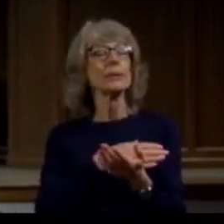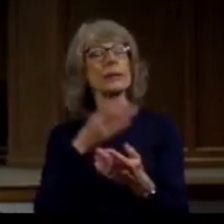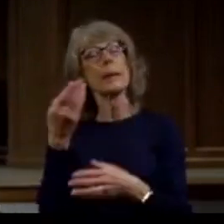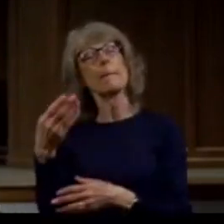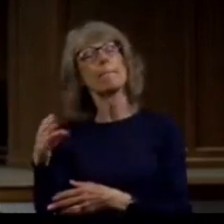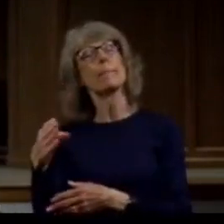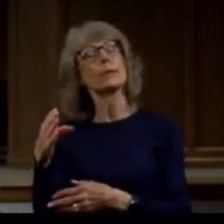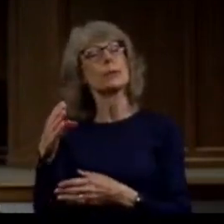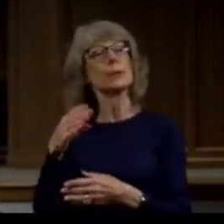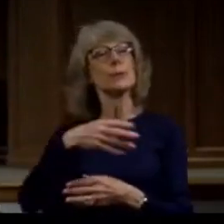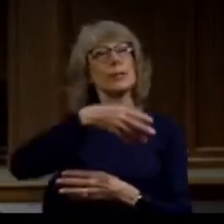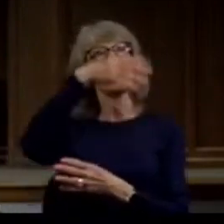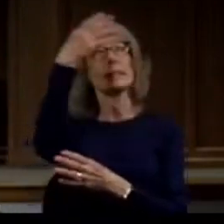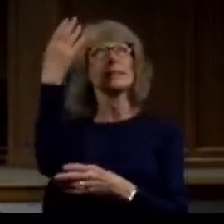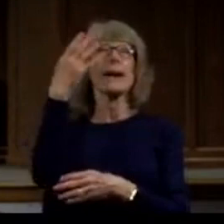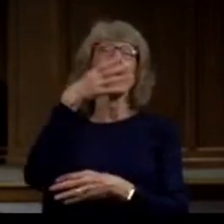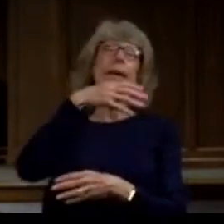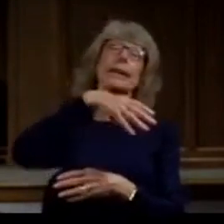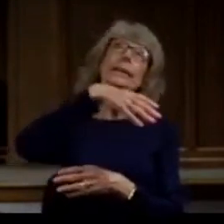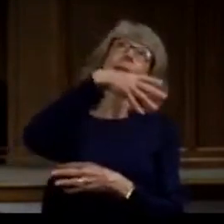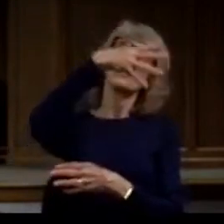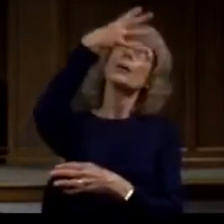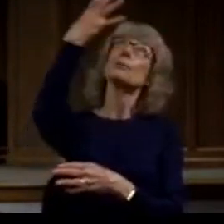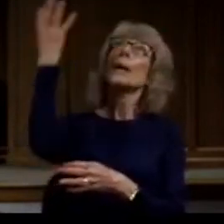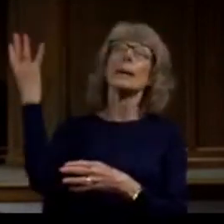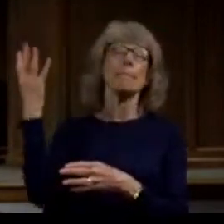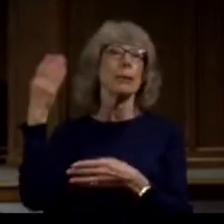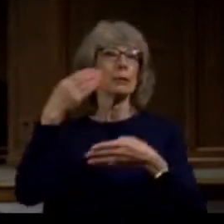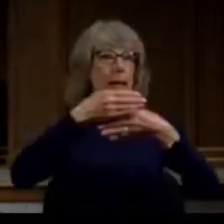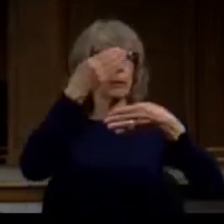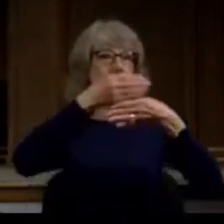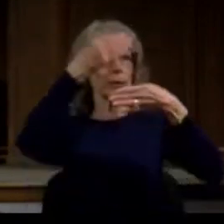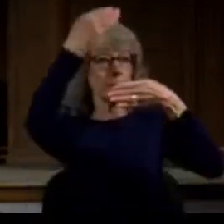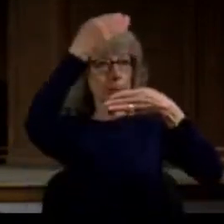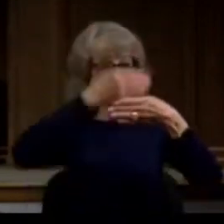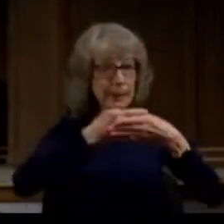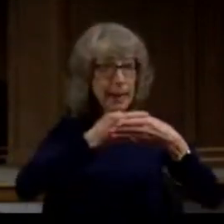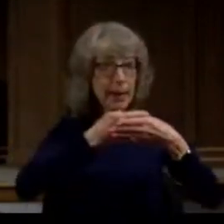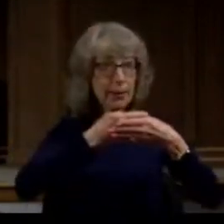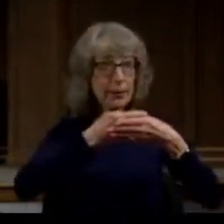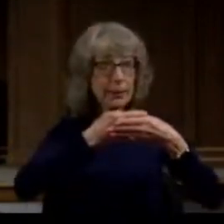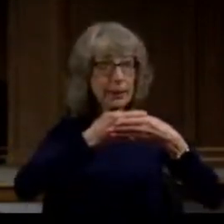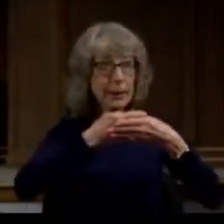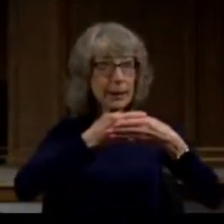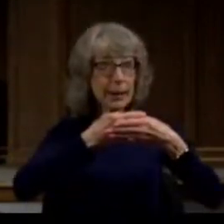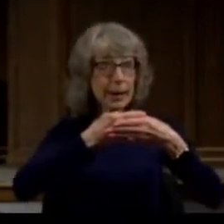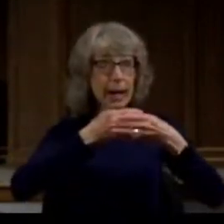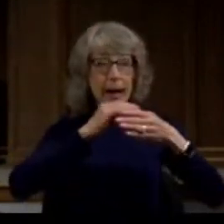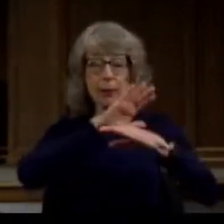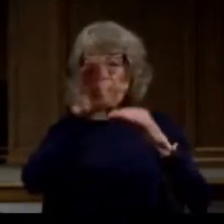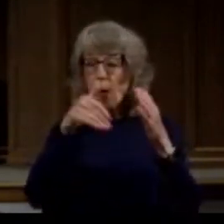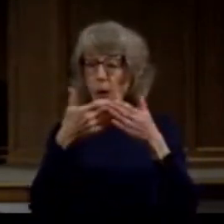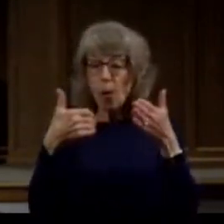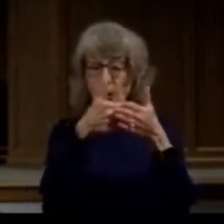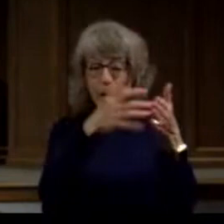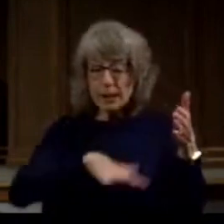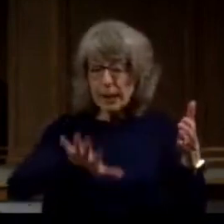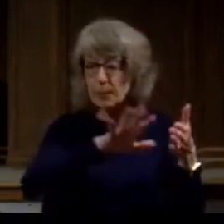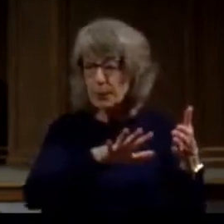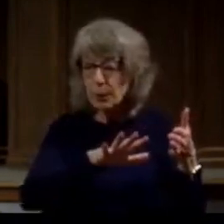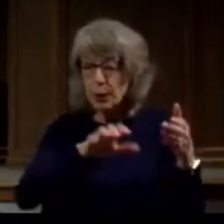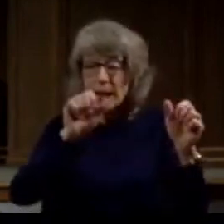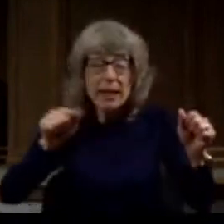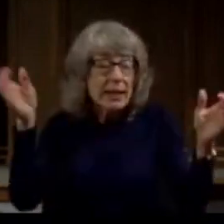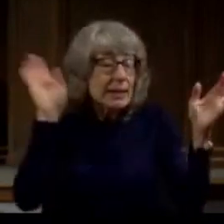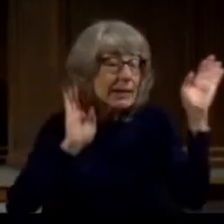and the windows were down and the entire neighborhood got to hear those kids screaming at the top of their lungs and it was an incredible